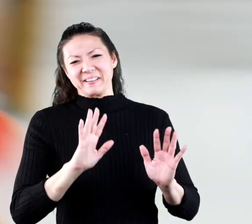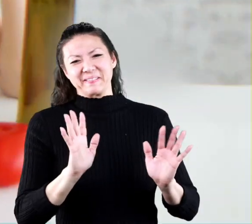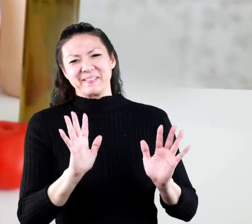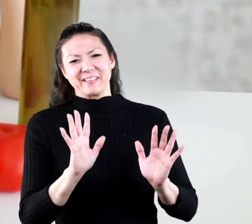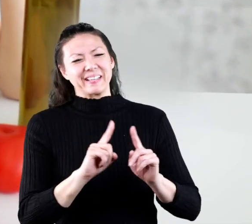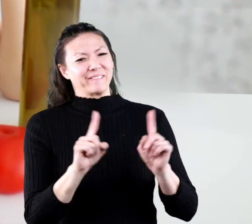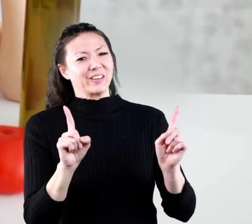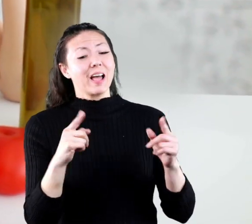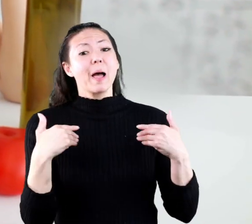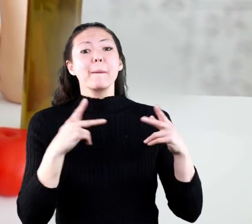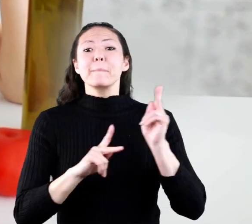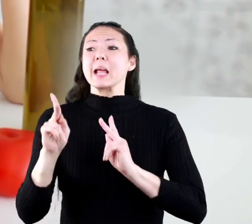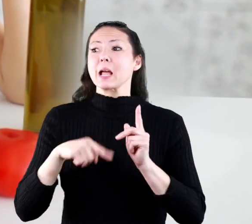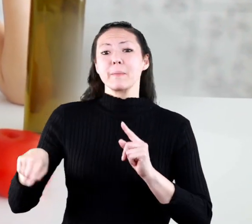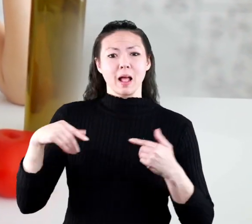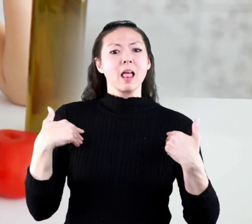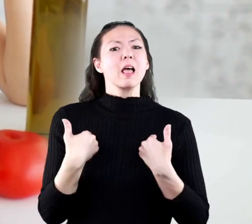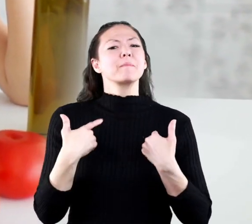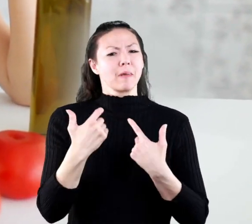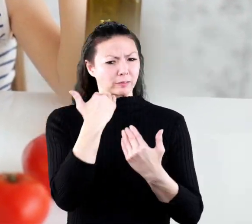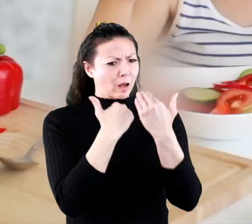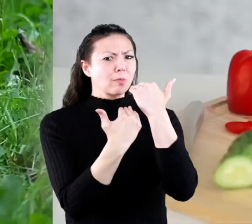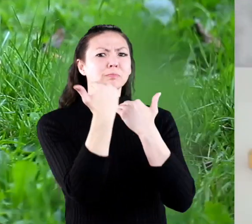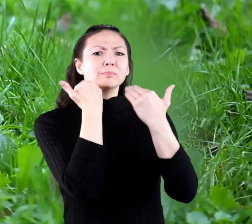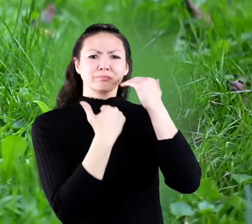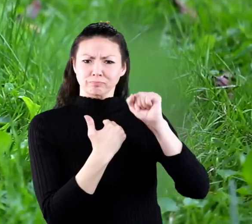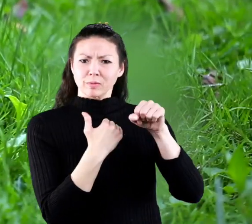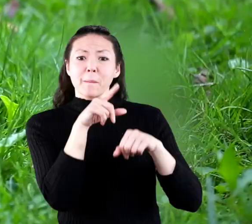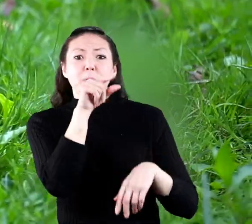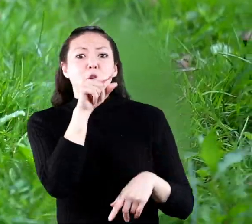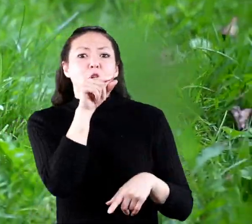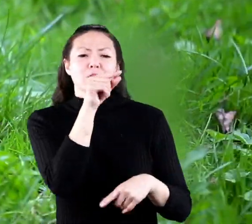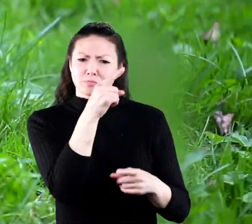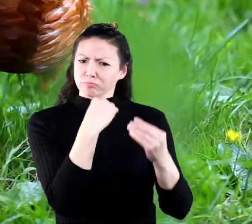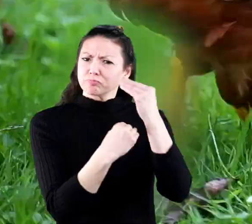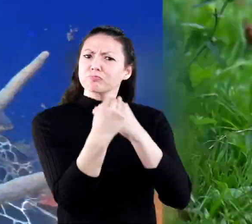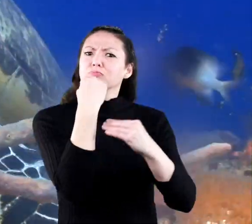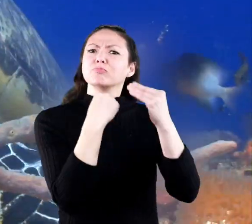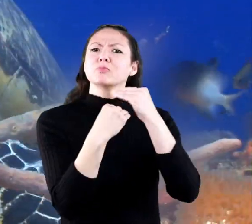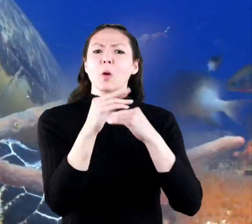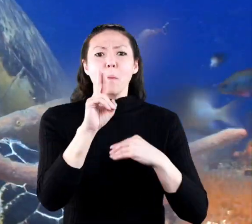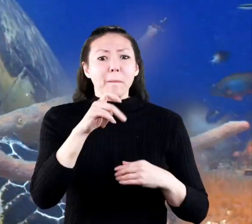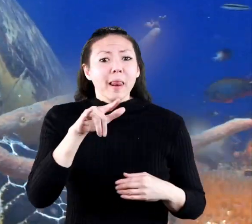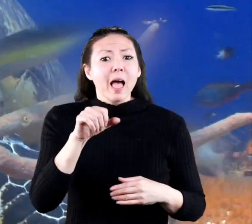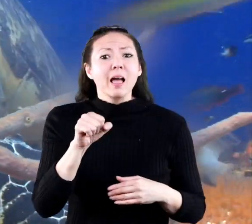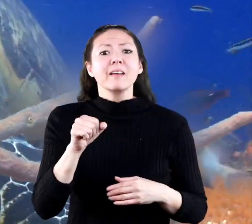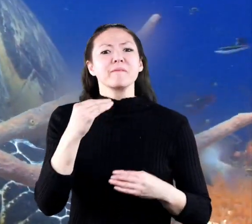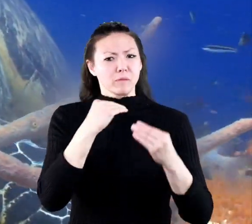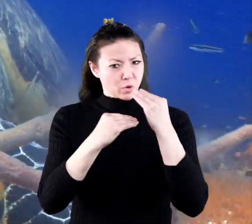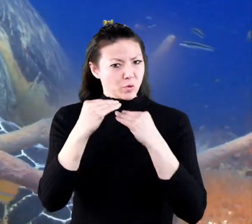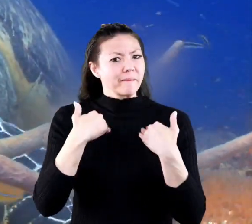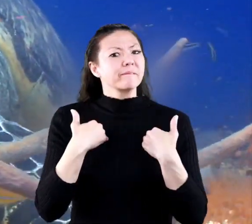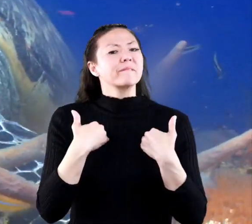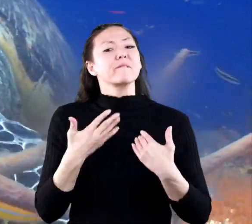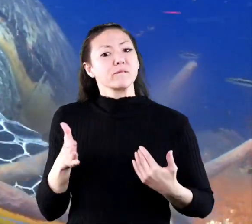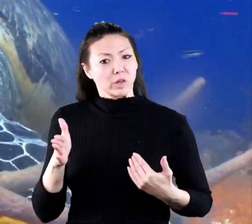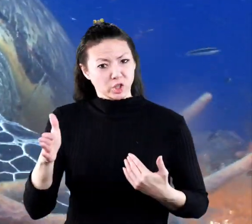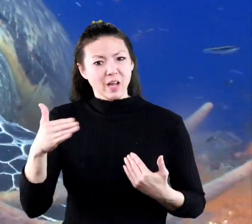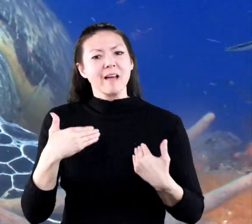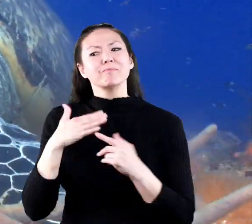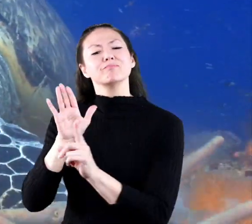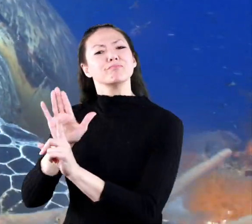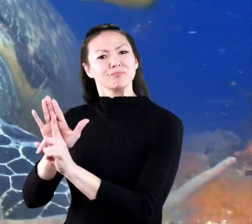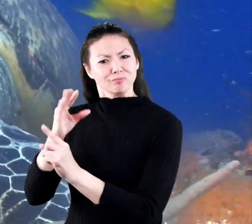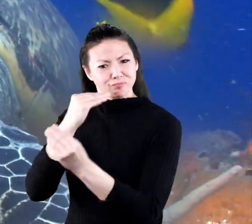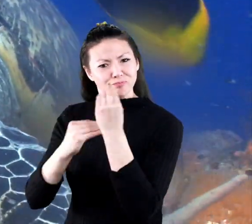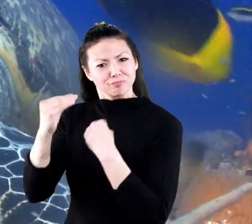people and other animals must eat food birds must eat food reptiles gotta have food and fish